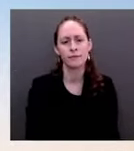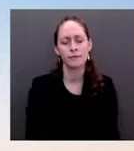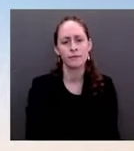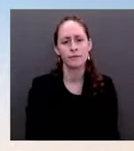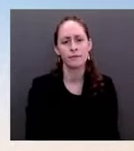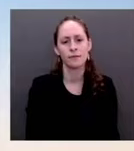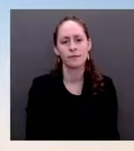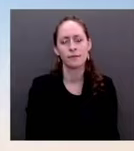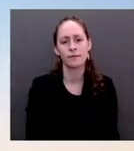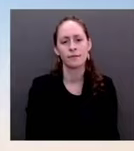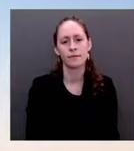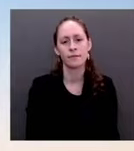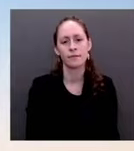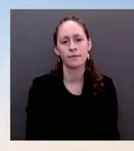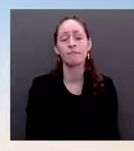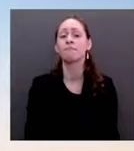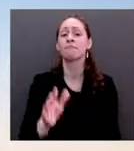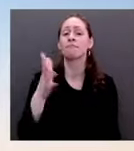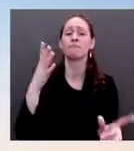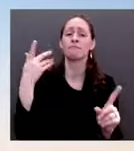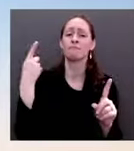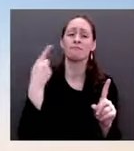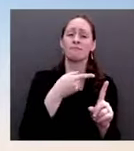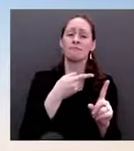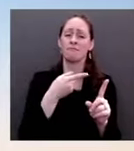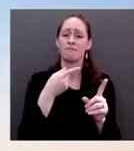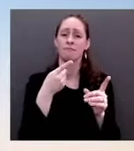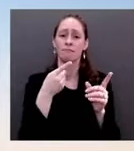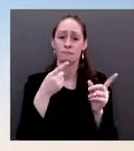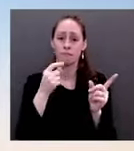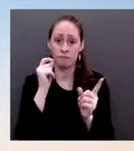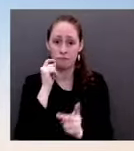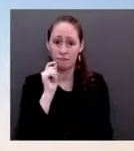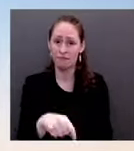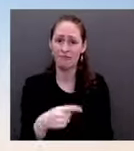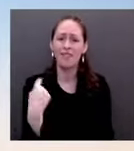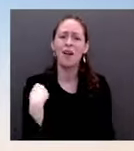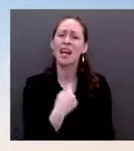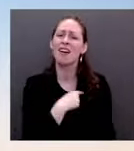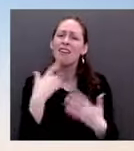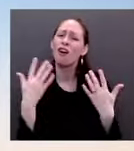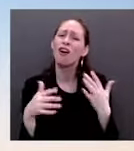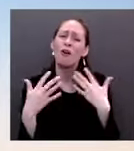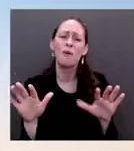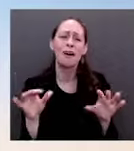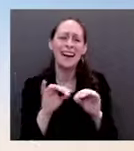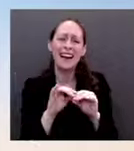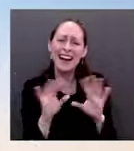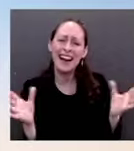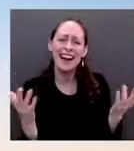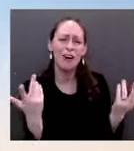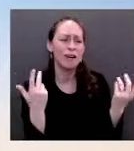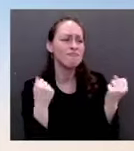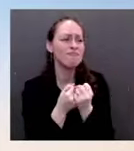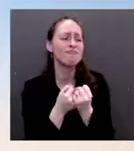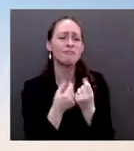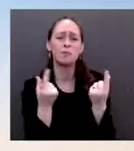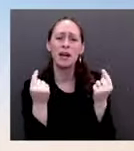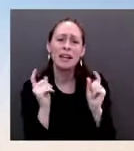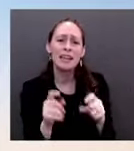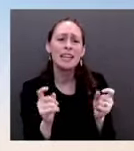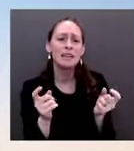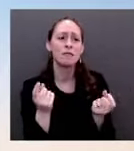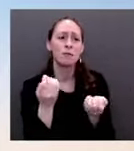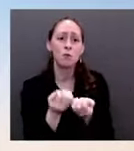last year alone, we committed $650 million in security assistance to Ukraine. In total, since 2014, we have committed $2.7 billion.